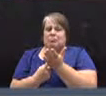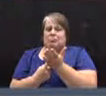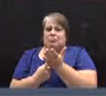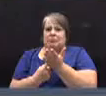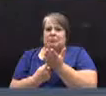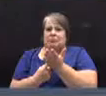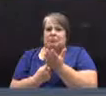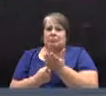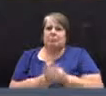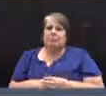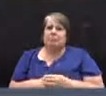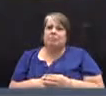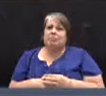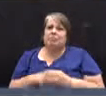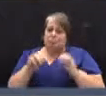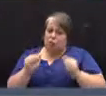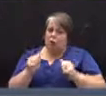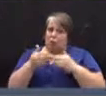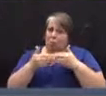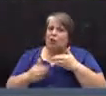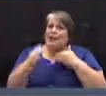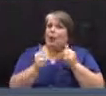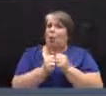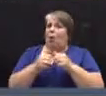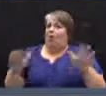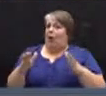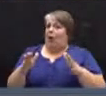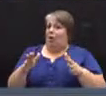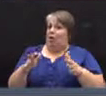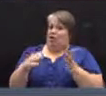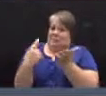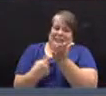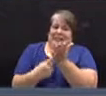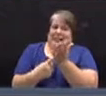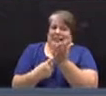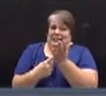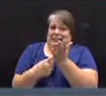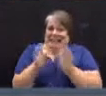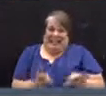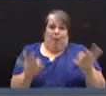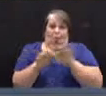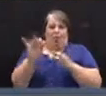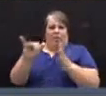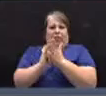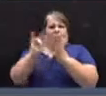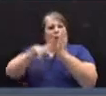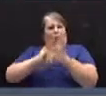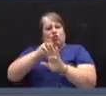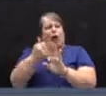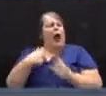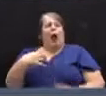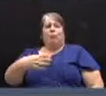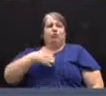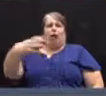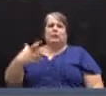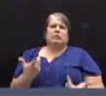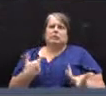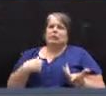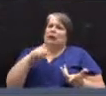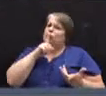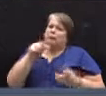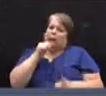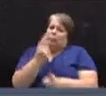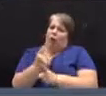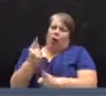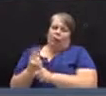could proceed without even discussing the merits of the project. So I object, and I think it's highly